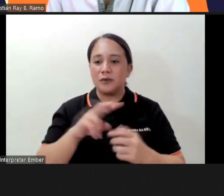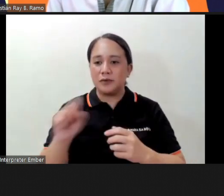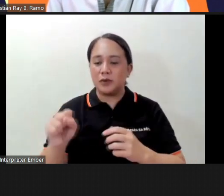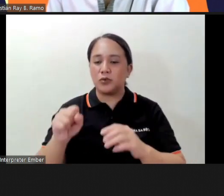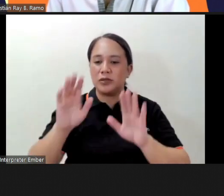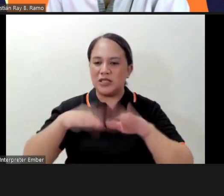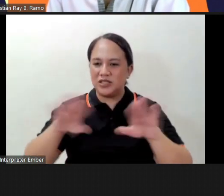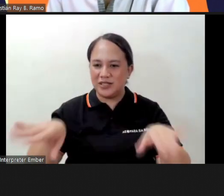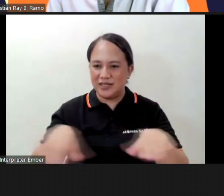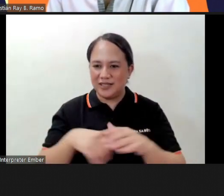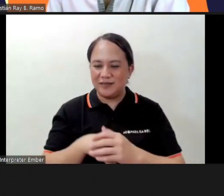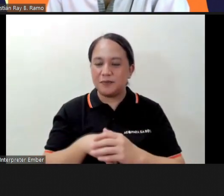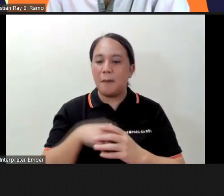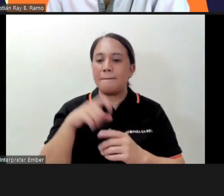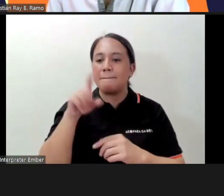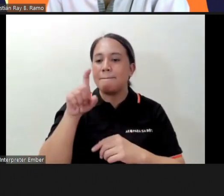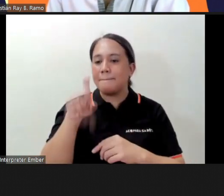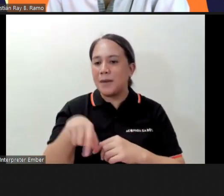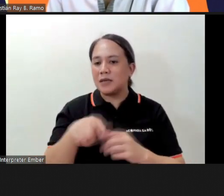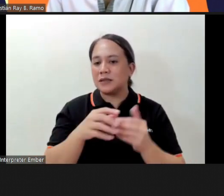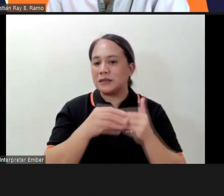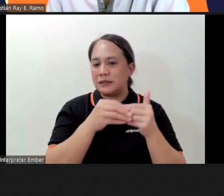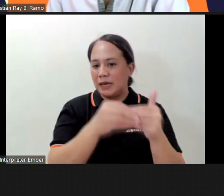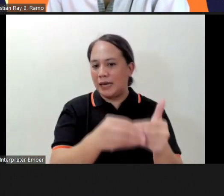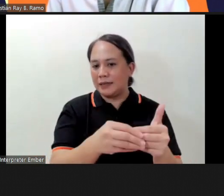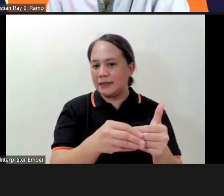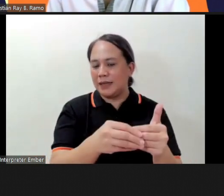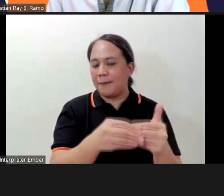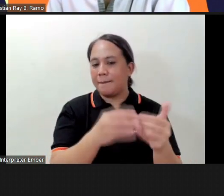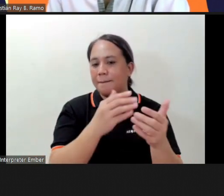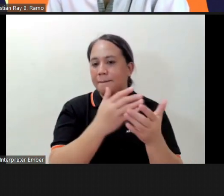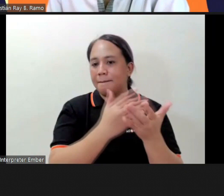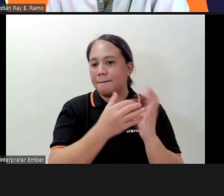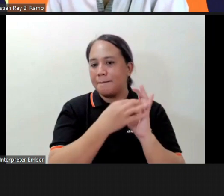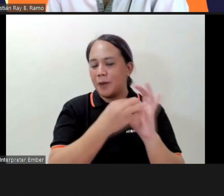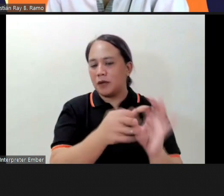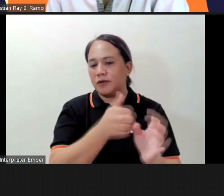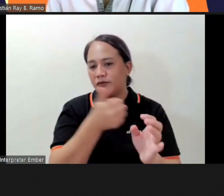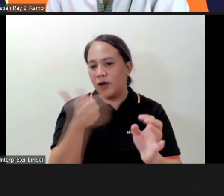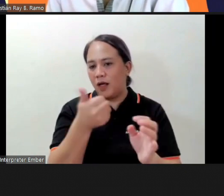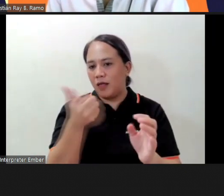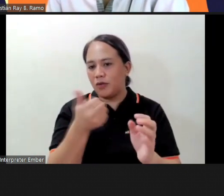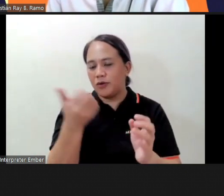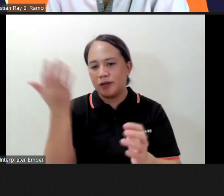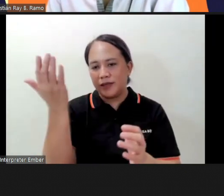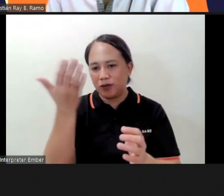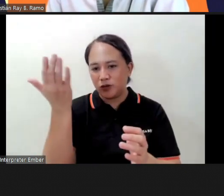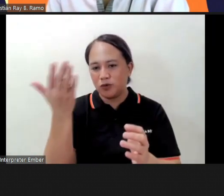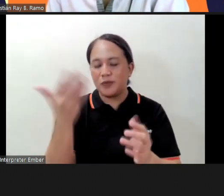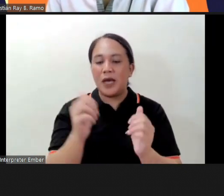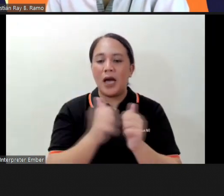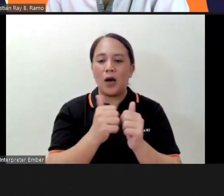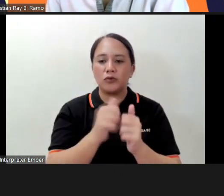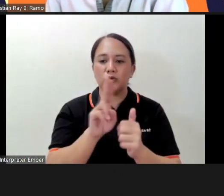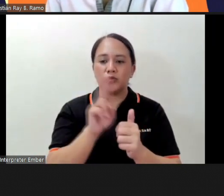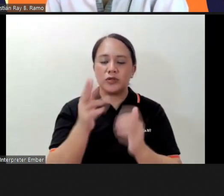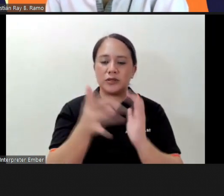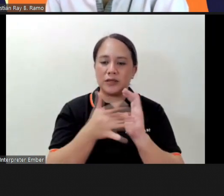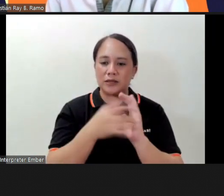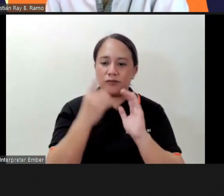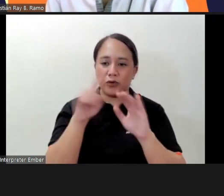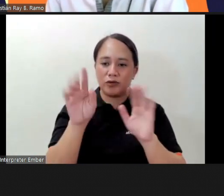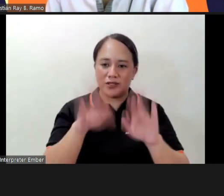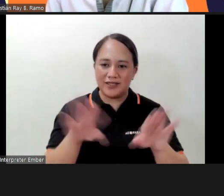children so it should be guided and part of another lecture on how to use some of these techniques with